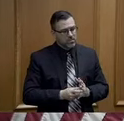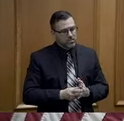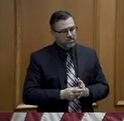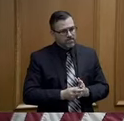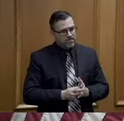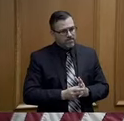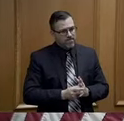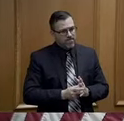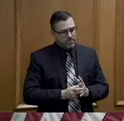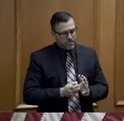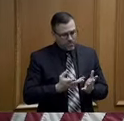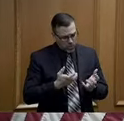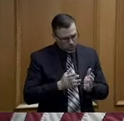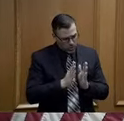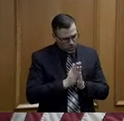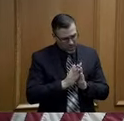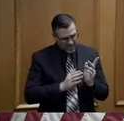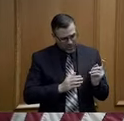Do you have a question, Kara?